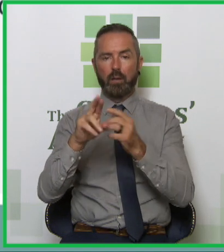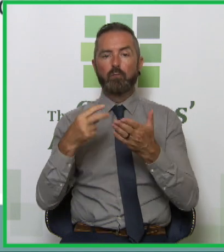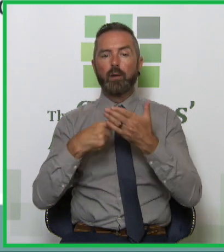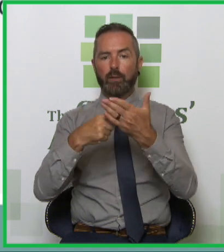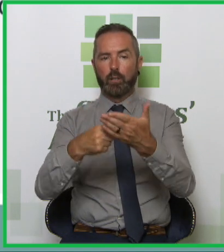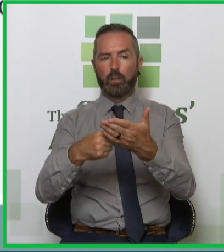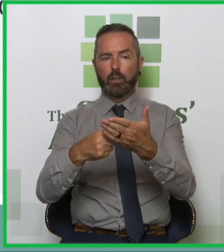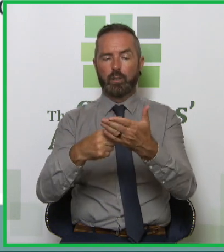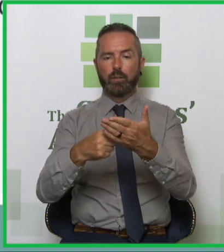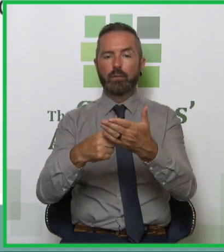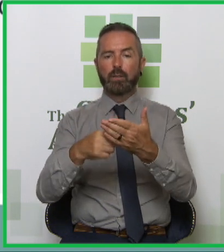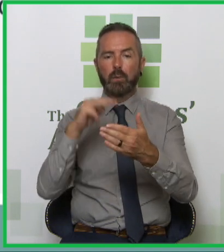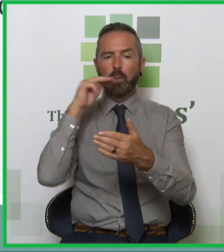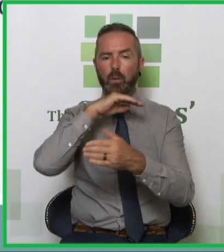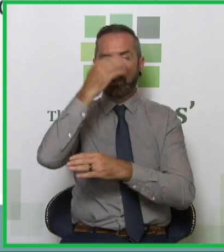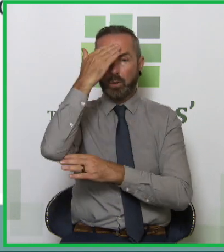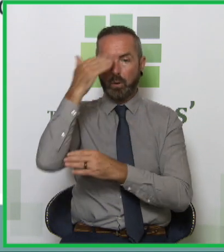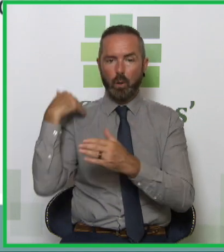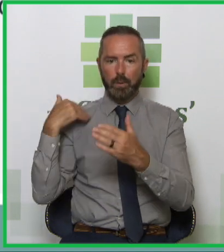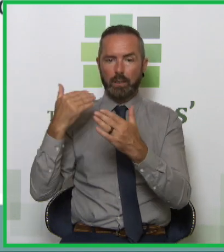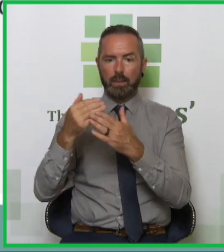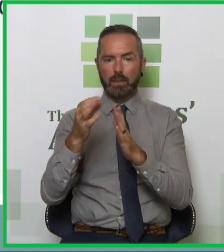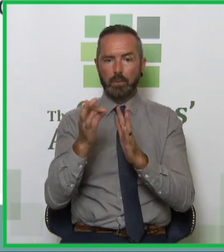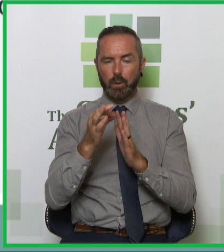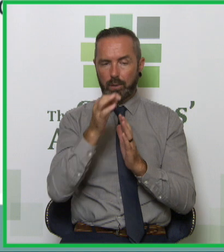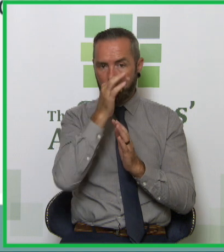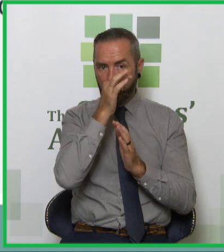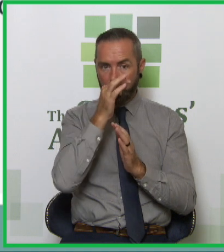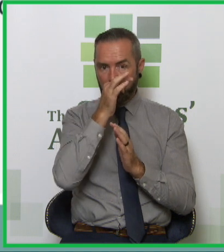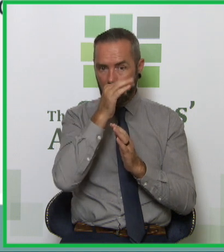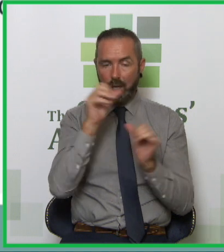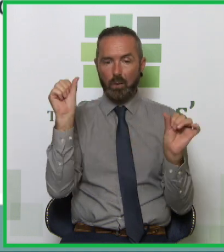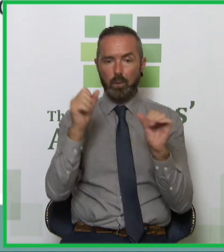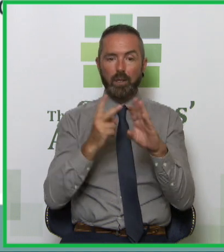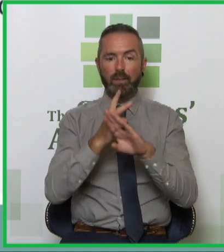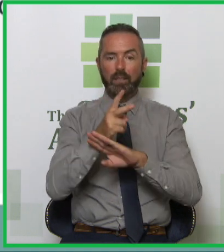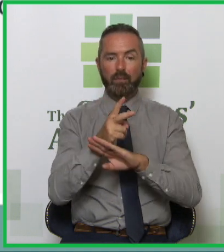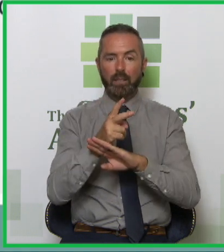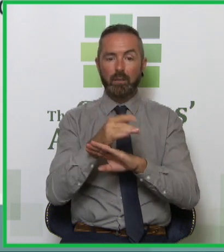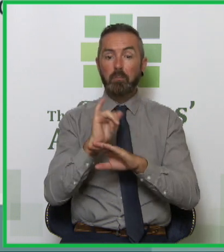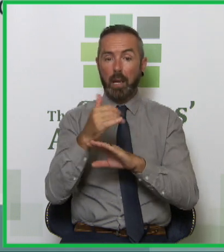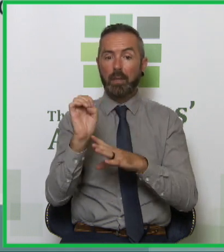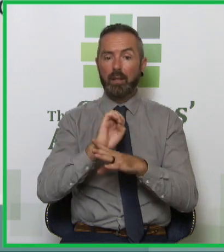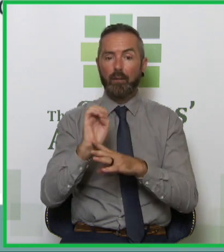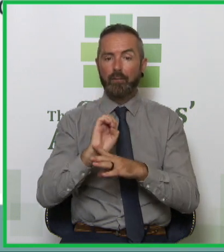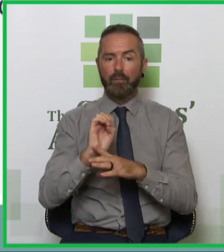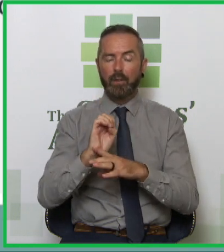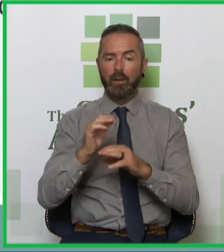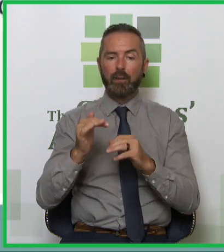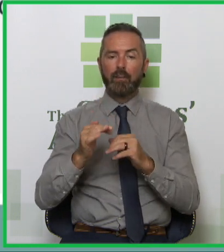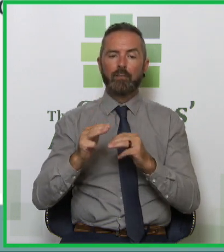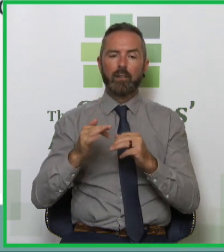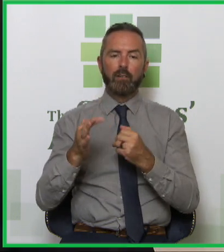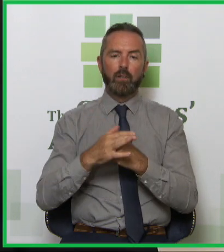stage that up until this point, the brief intervention in and of itself may be enough. And for the vast majority of